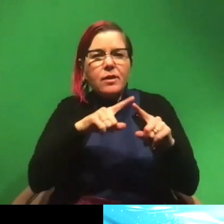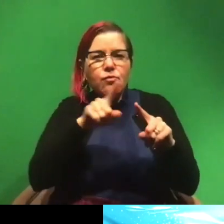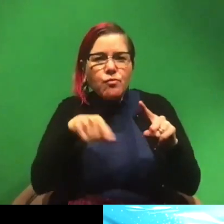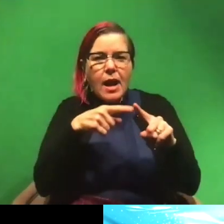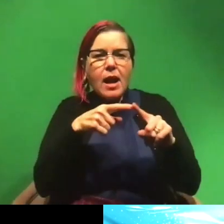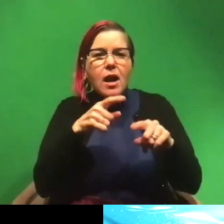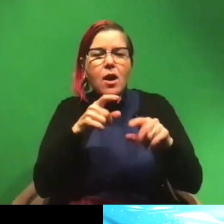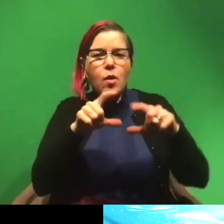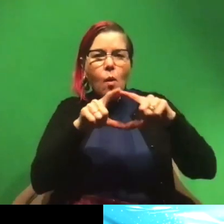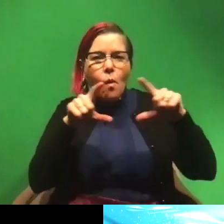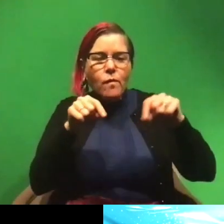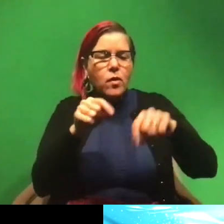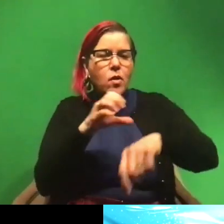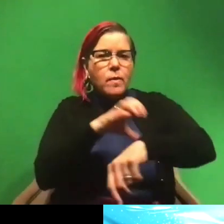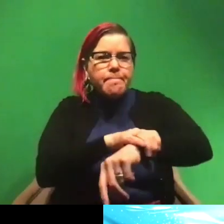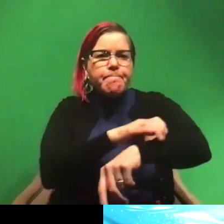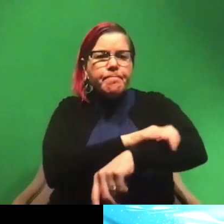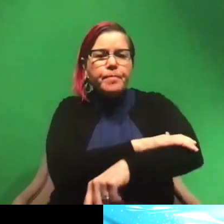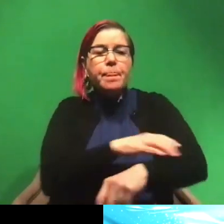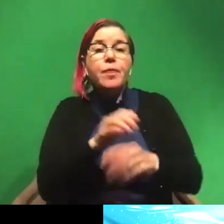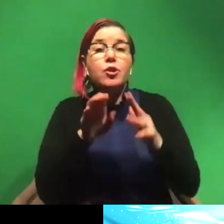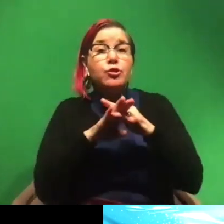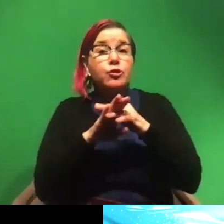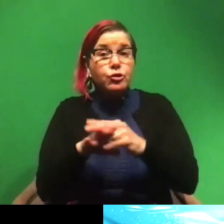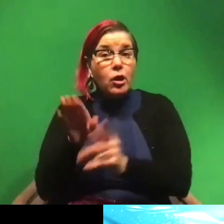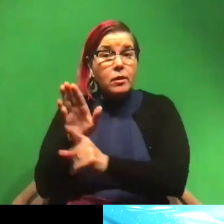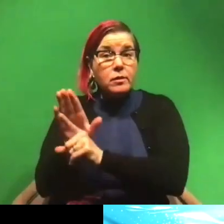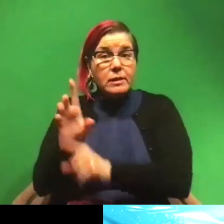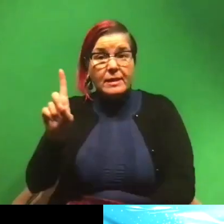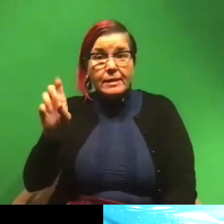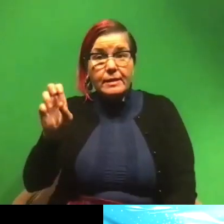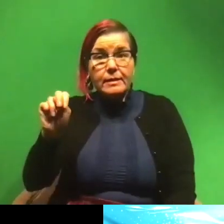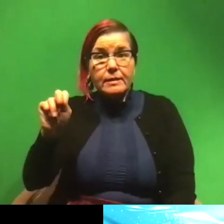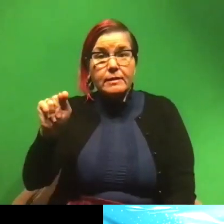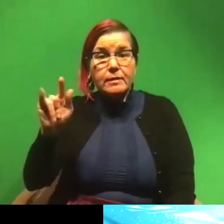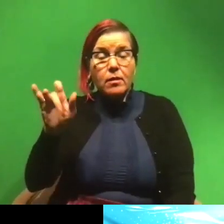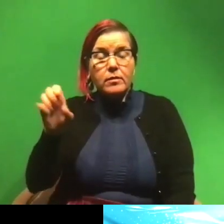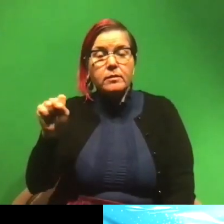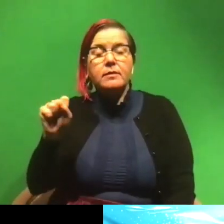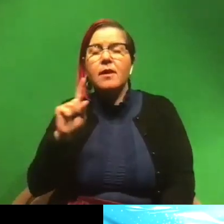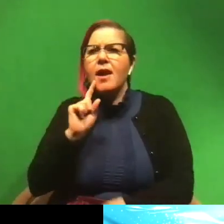ovular. The shark's denticles are actually like